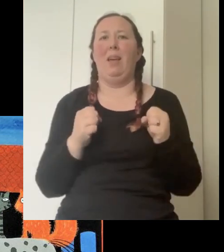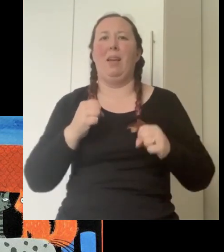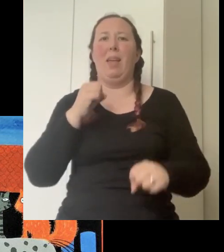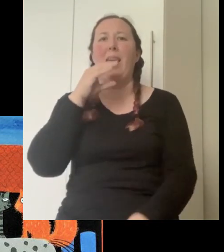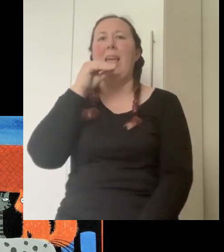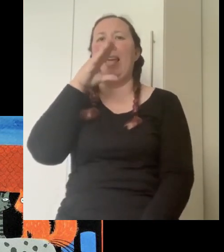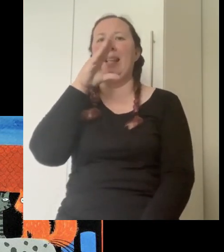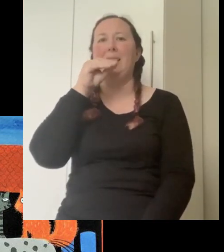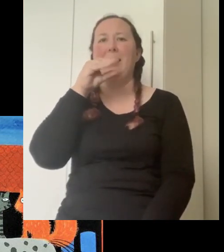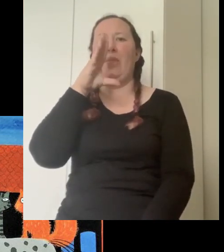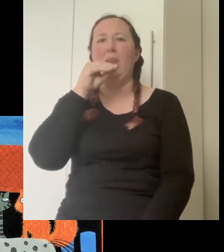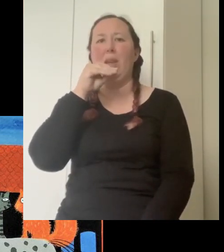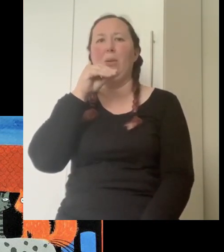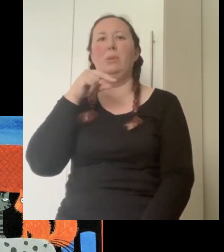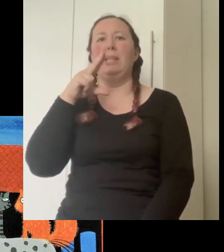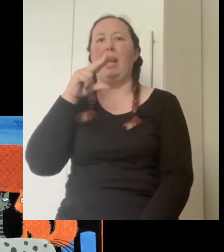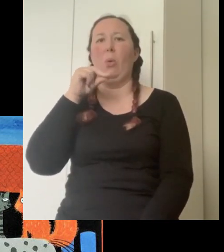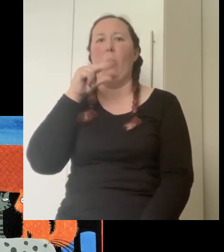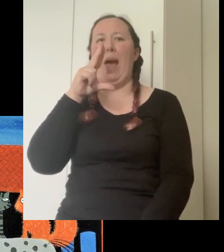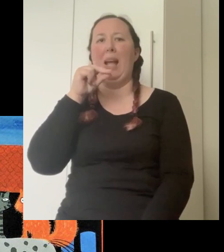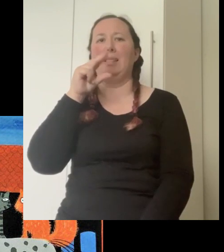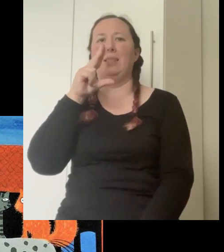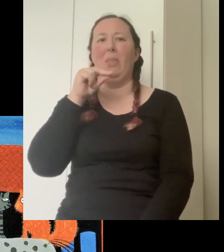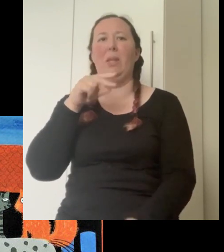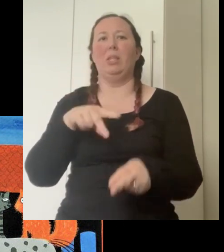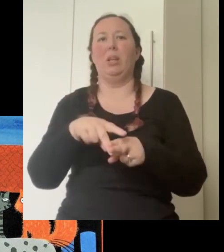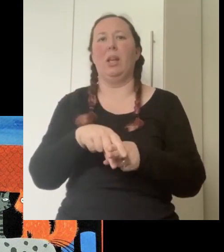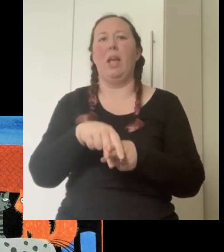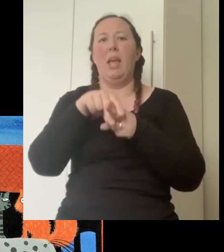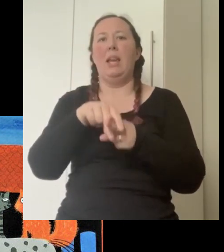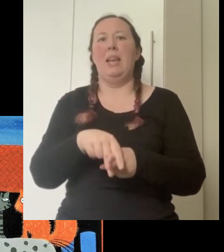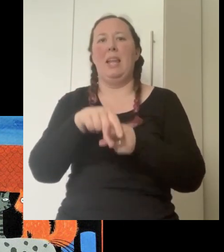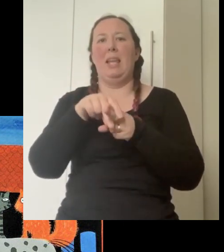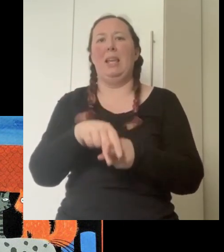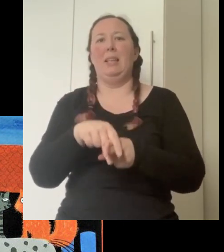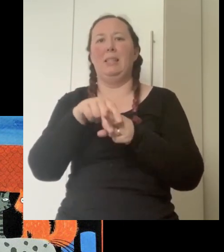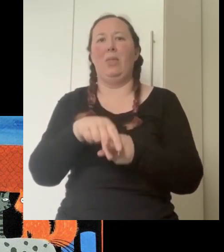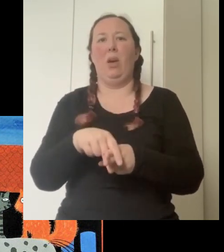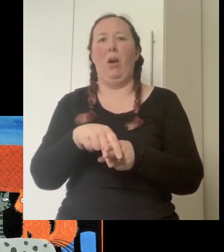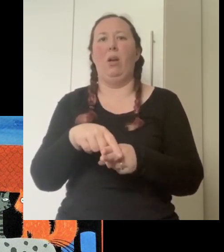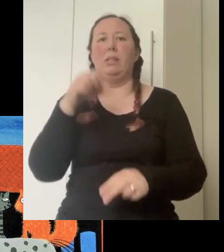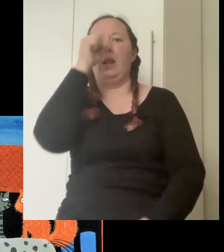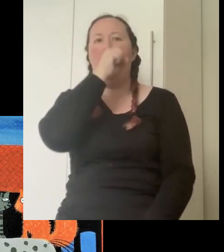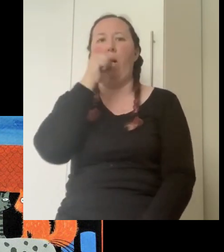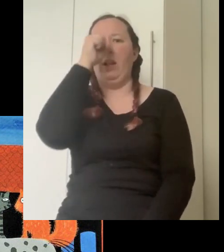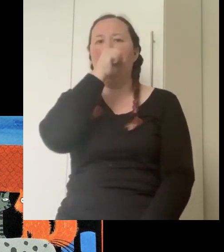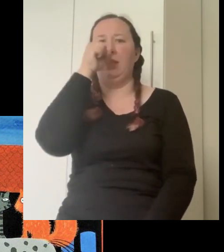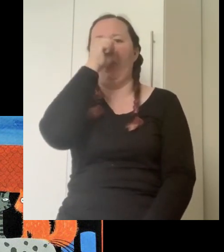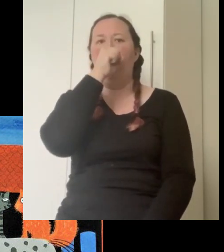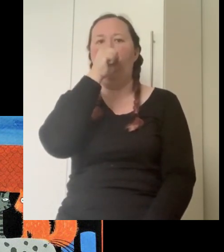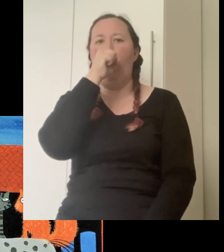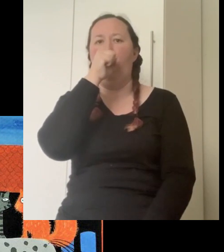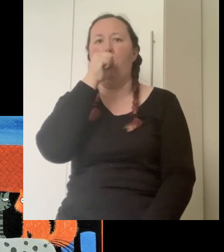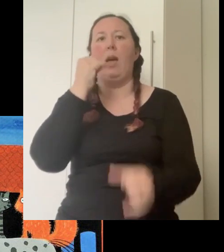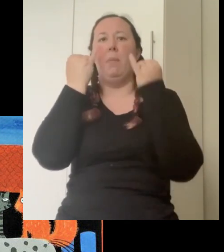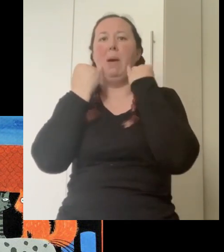cluck hiss said the goose and quack said the duck neigh said the horse oink said